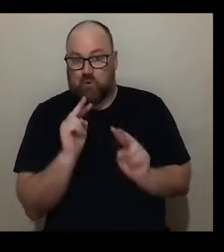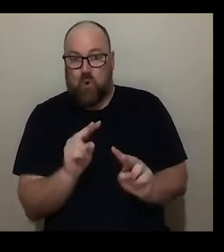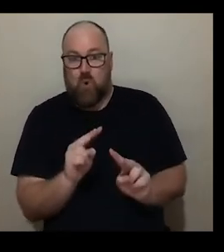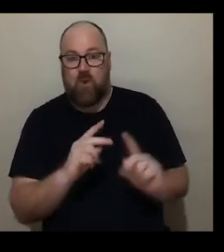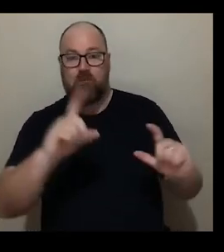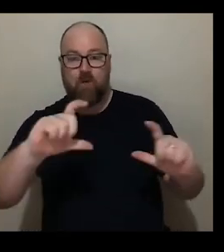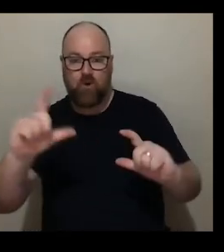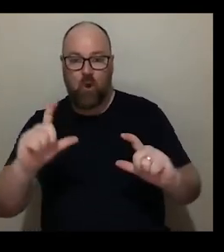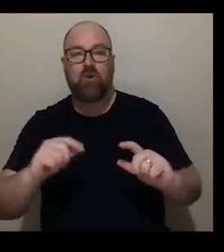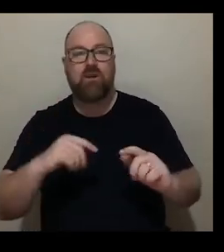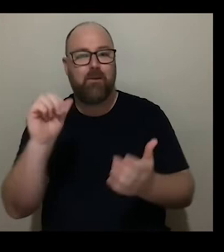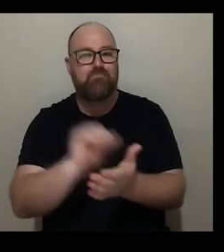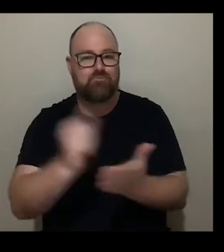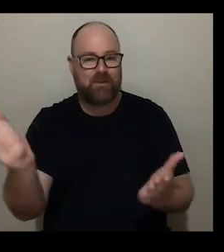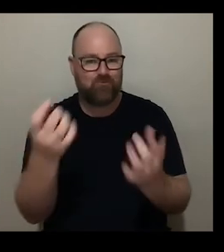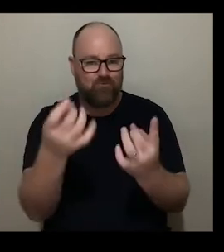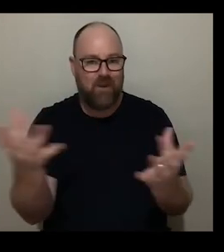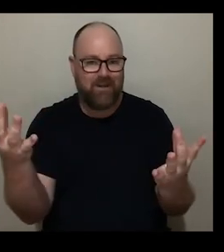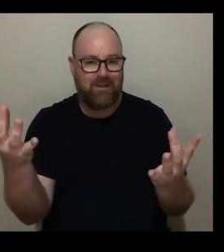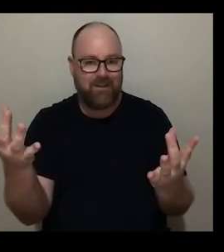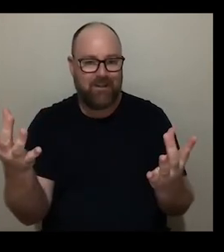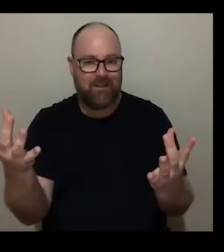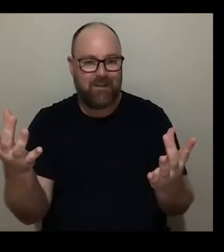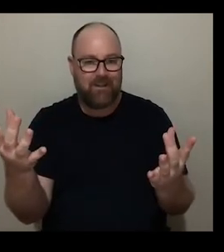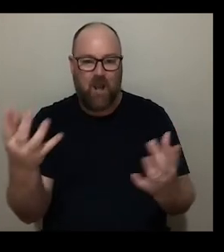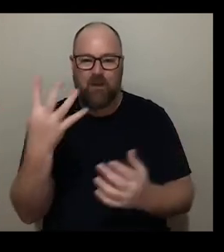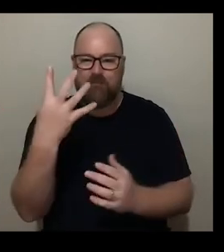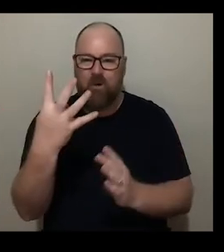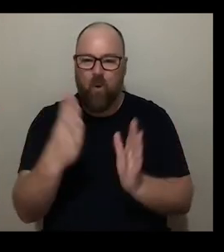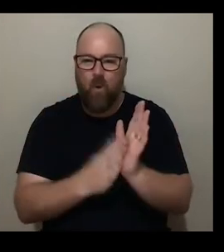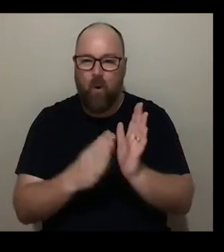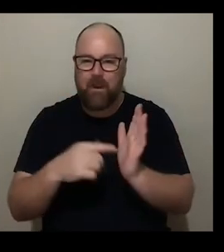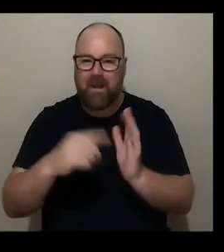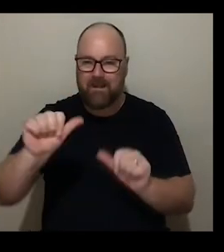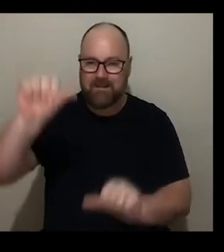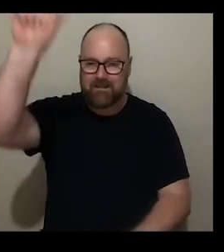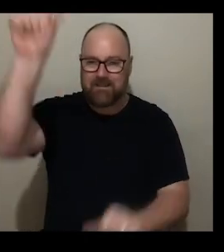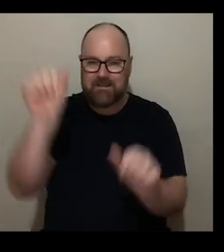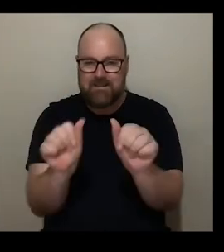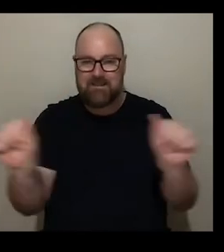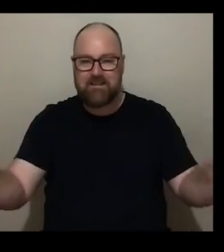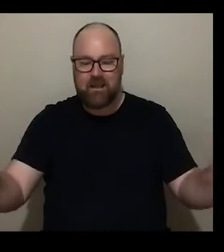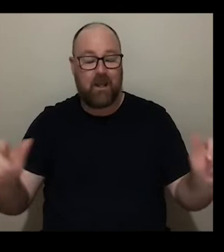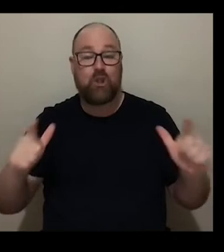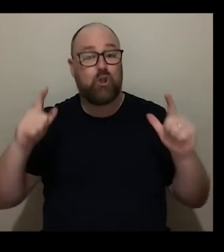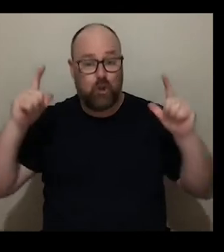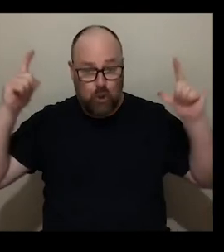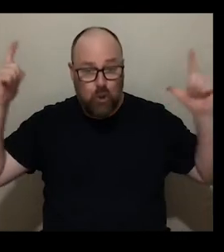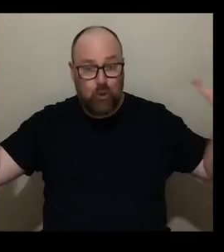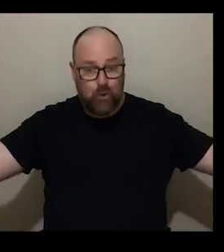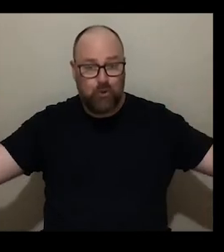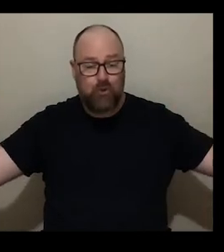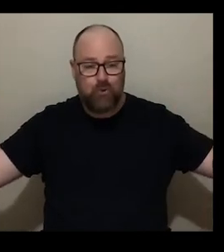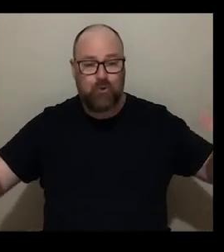and they're printed like four meters four and a half meters by three they're huge they're